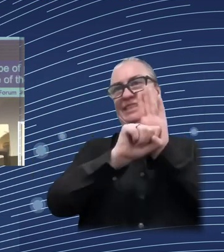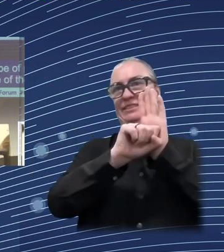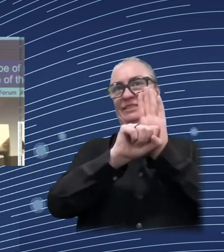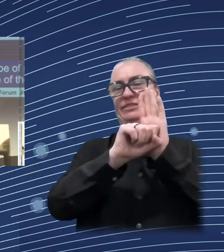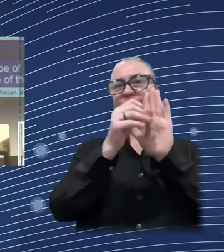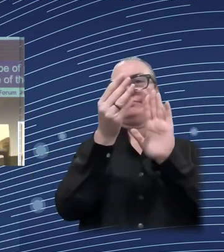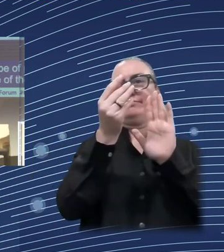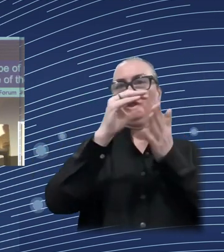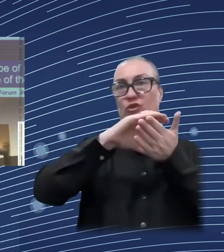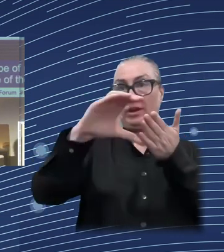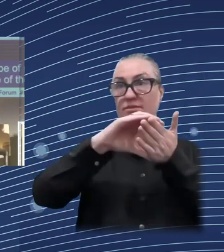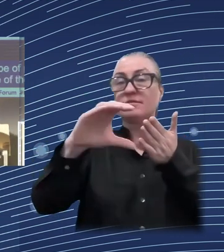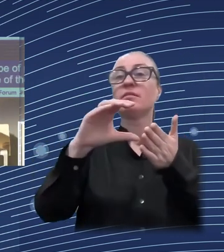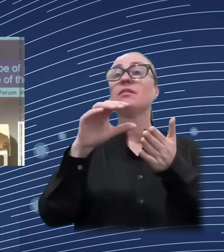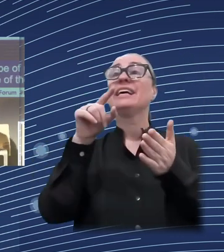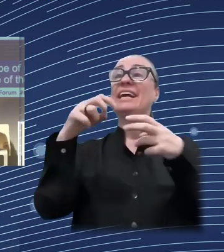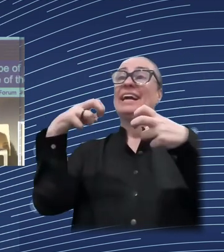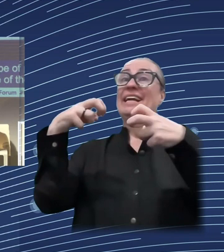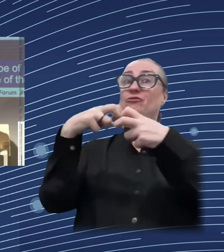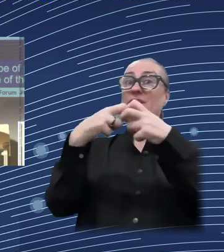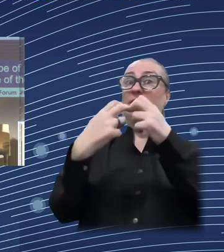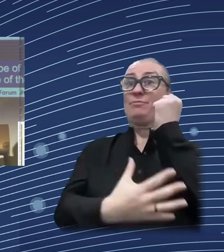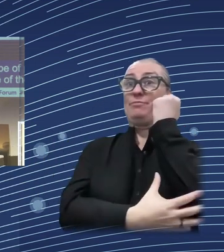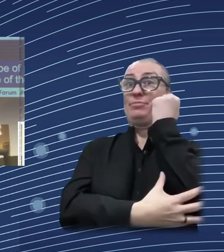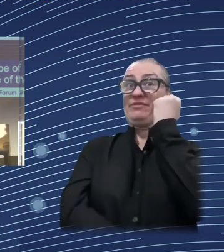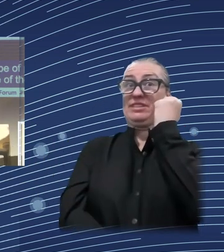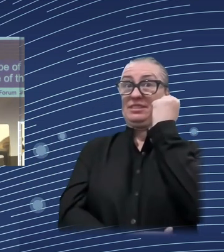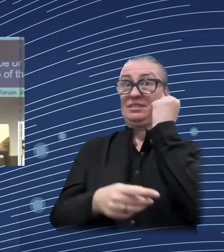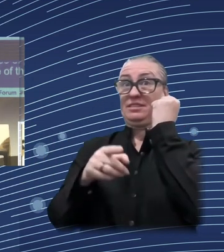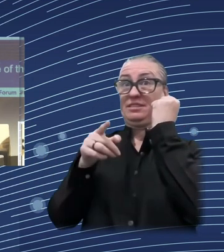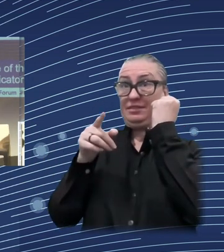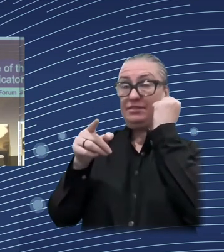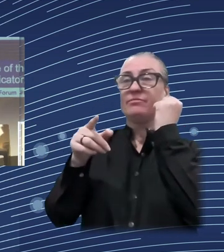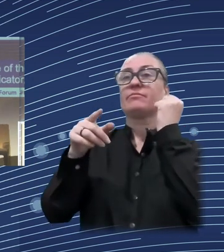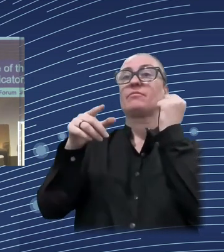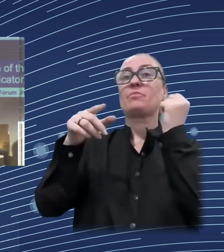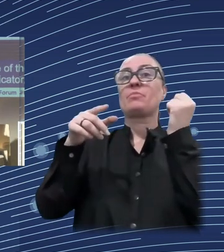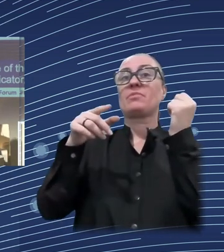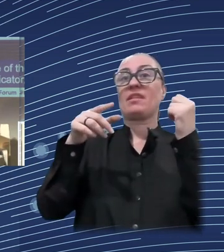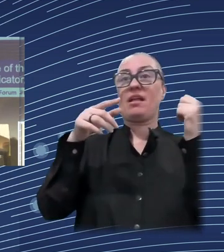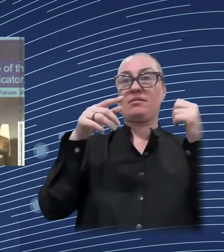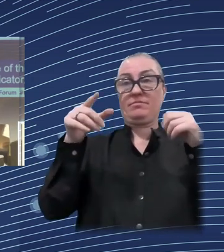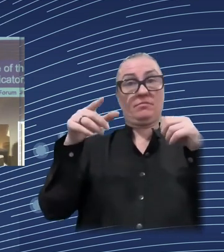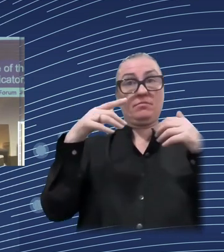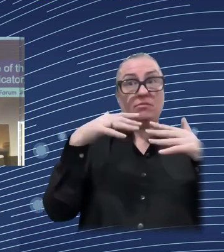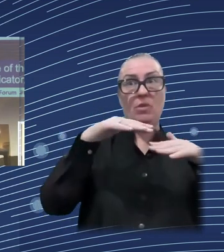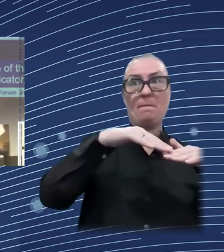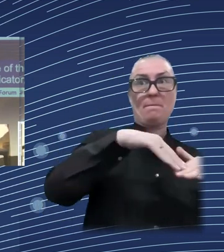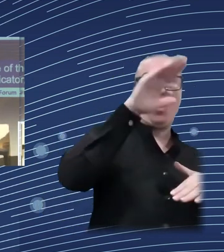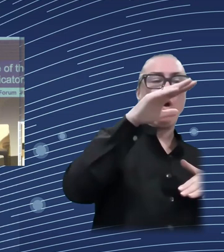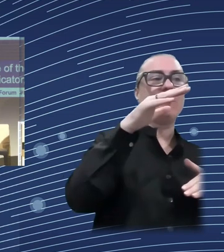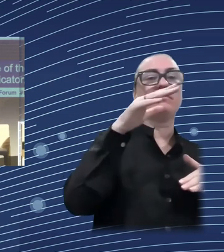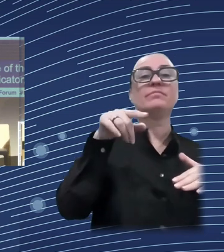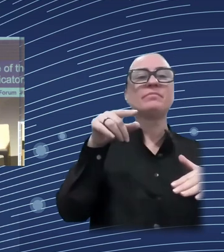account this type of indicator, we may reasonably think that they are likely to be regressive, taken as